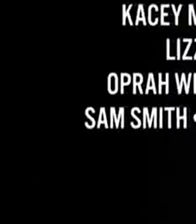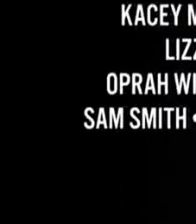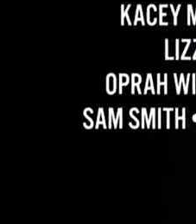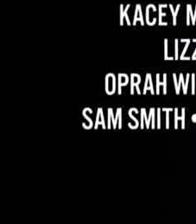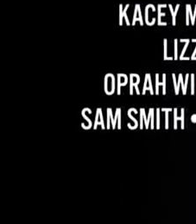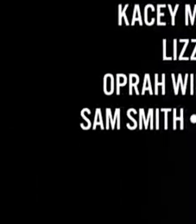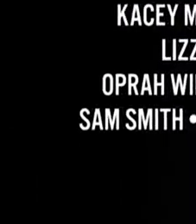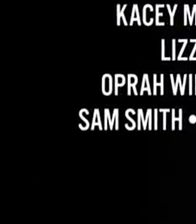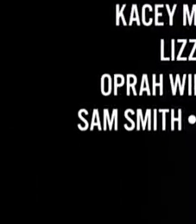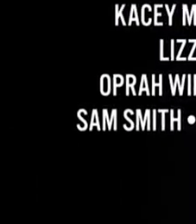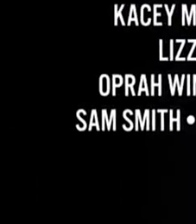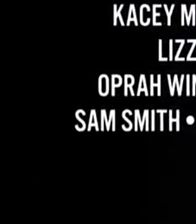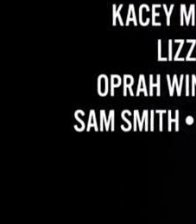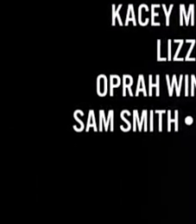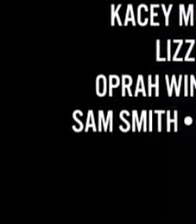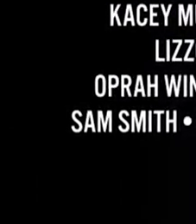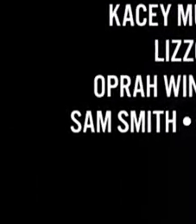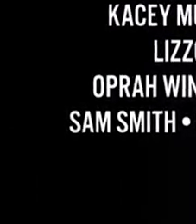Bye.